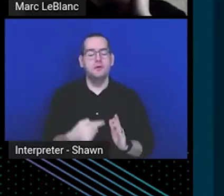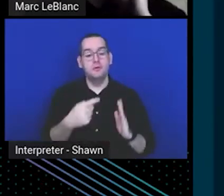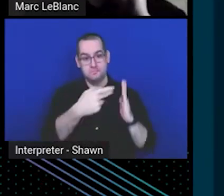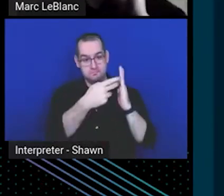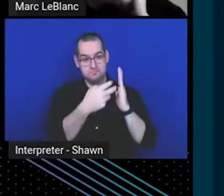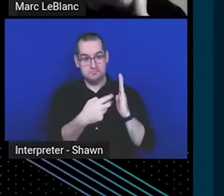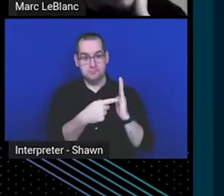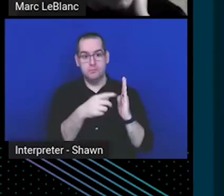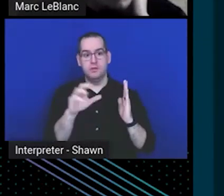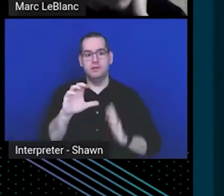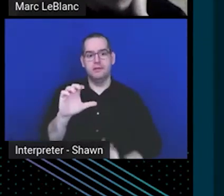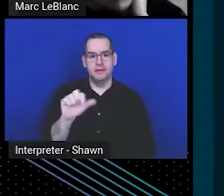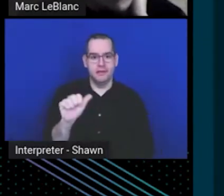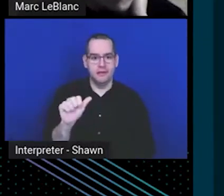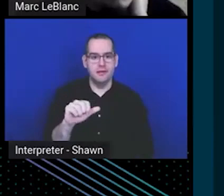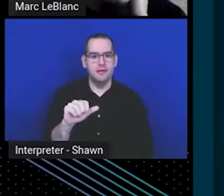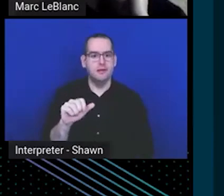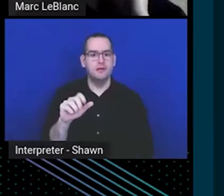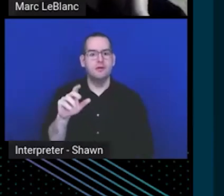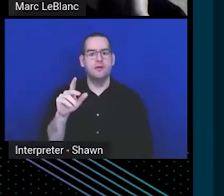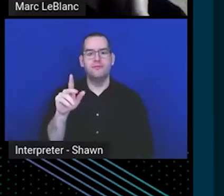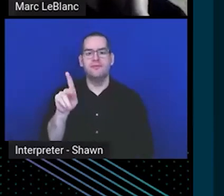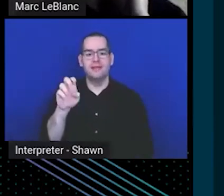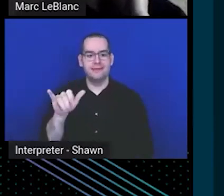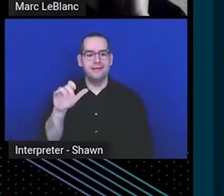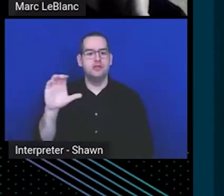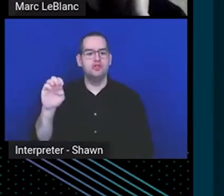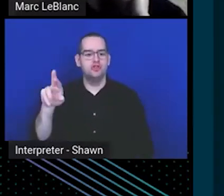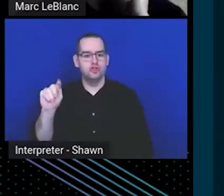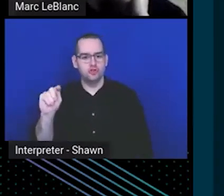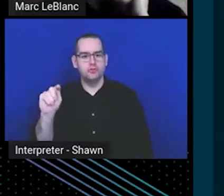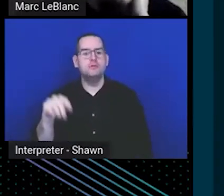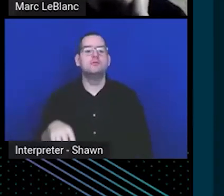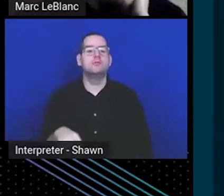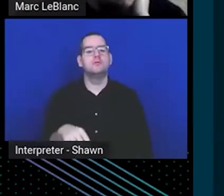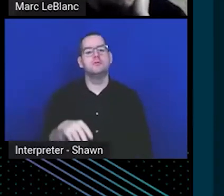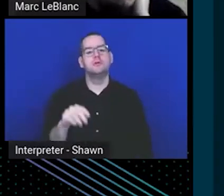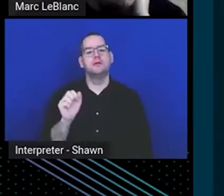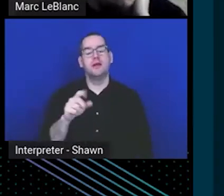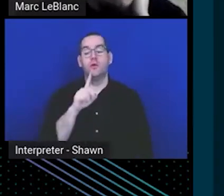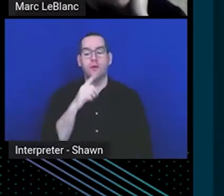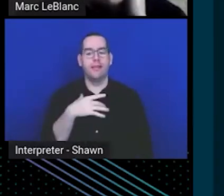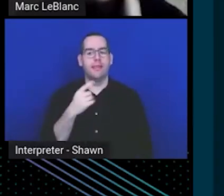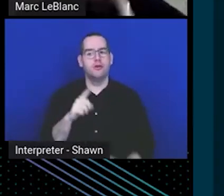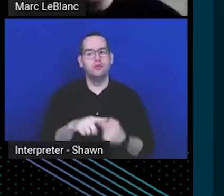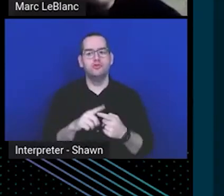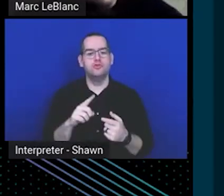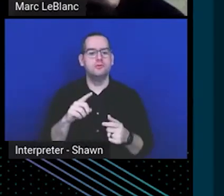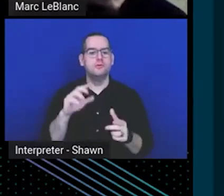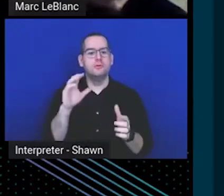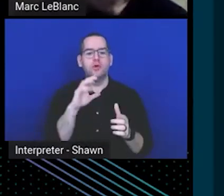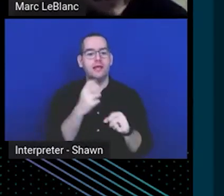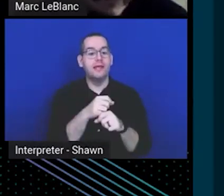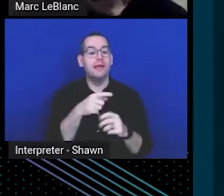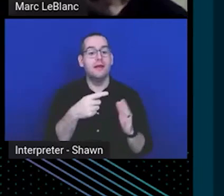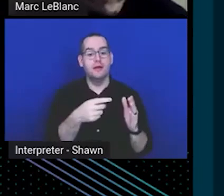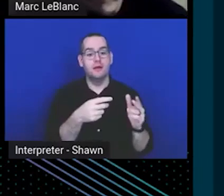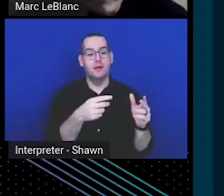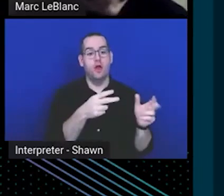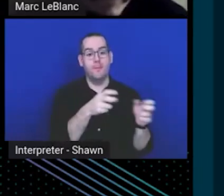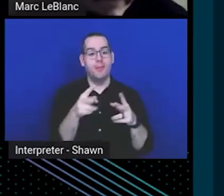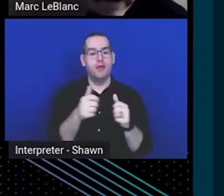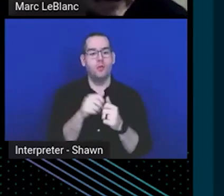CA, your, the key in the cert. Now, a use case I really like to explore more is getting this plugged in with, with Vault,